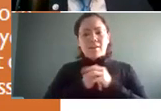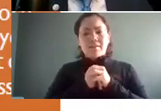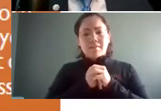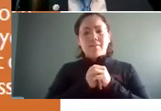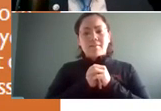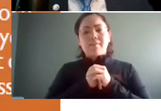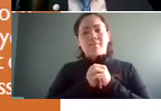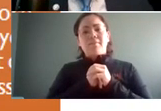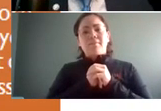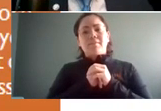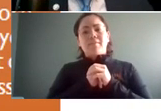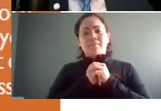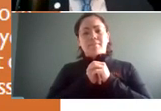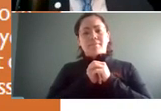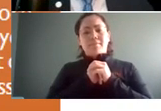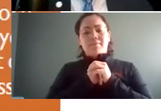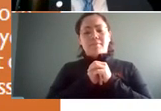the riff or the layoff